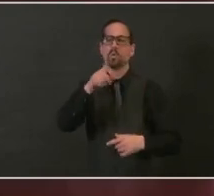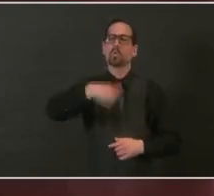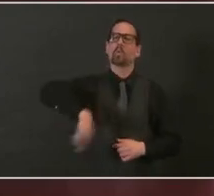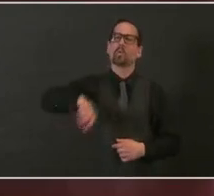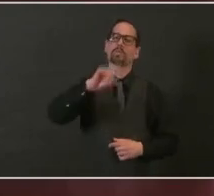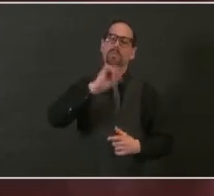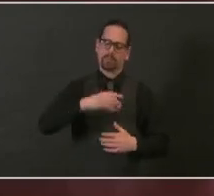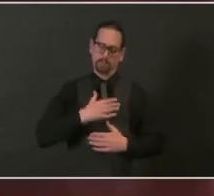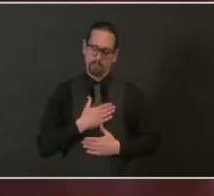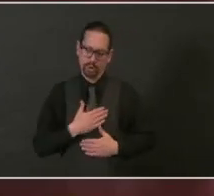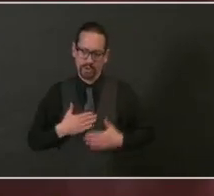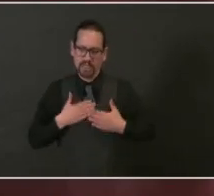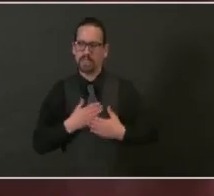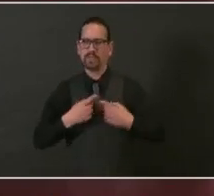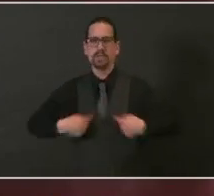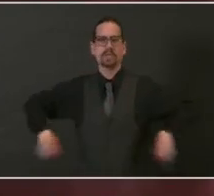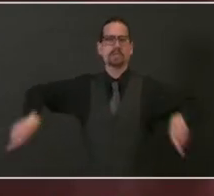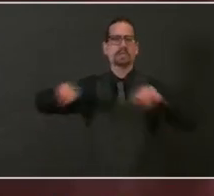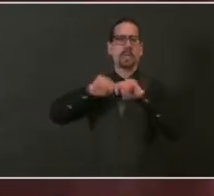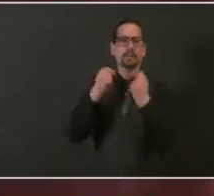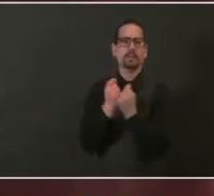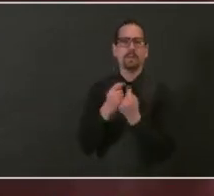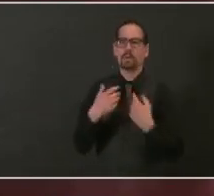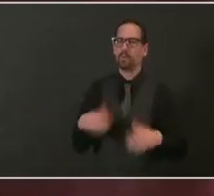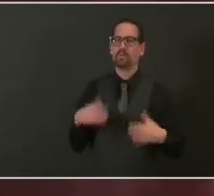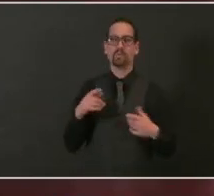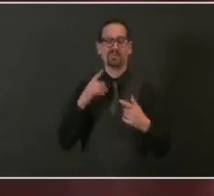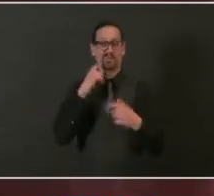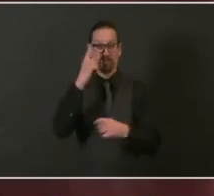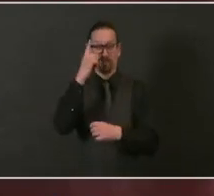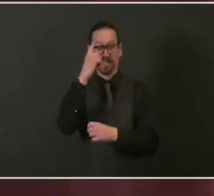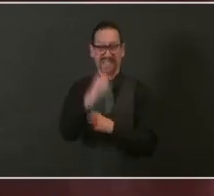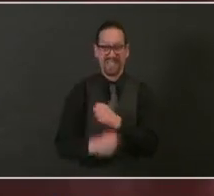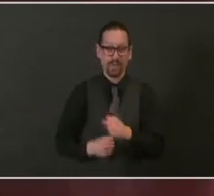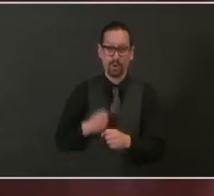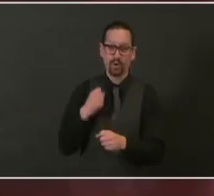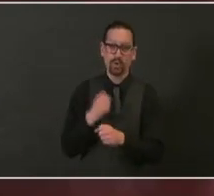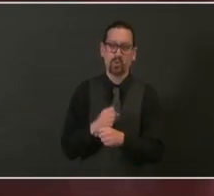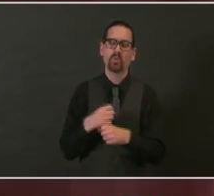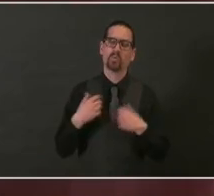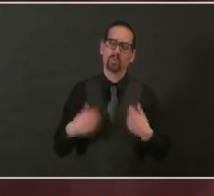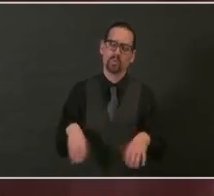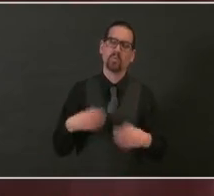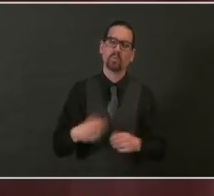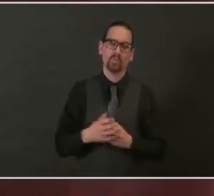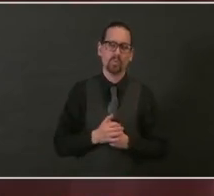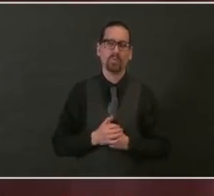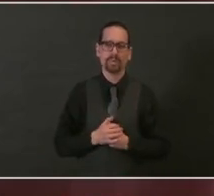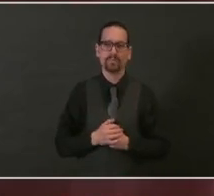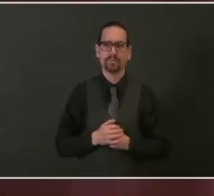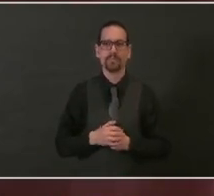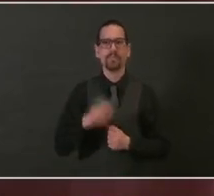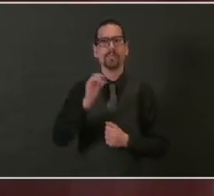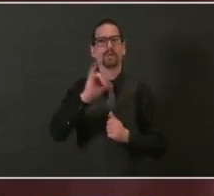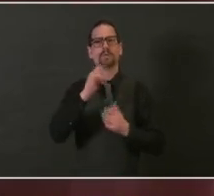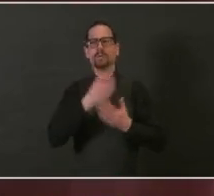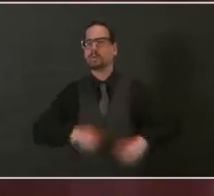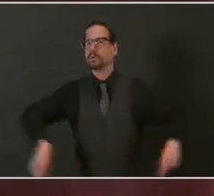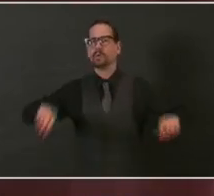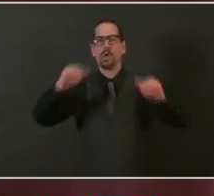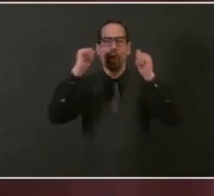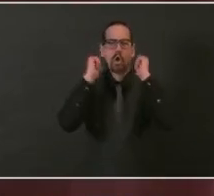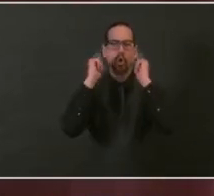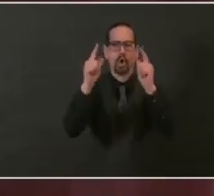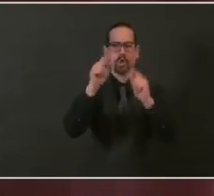over the last year. I also want to thank everyone throughout Rhode Island. We have asked you